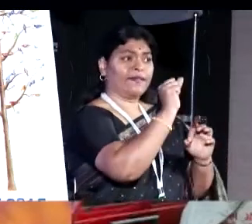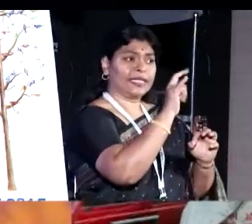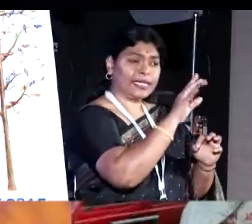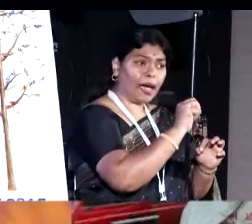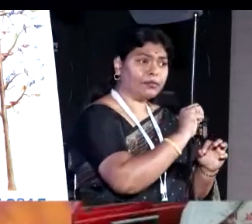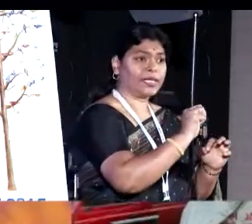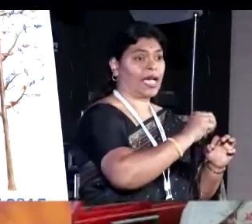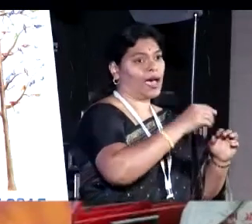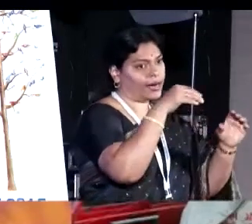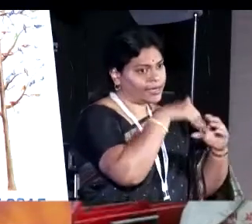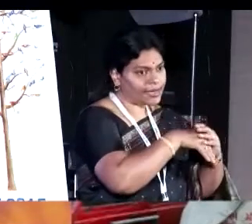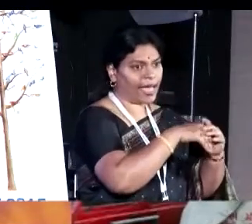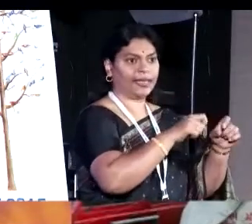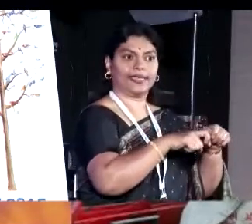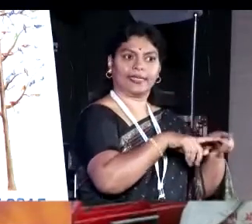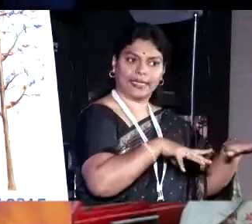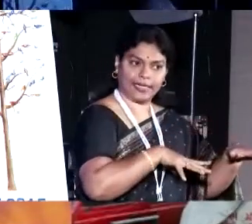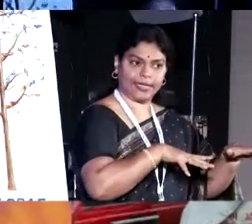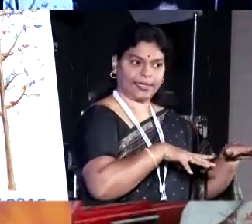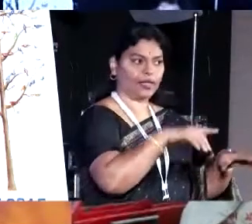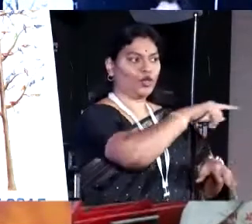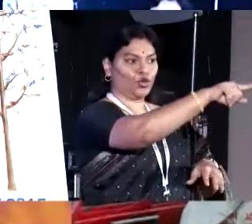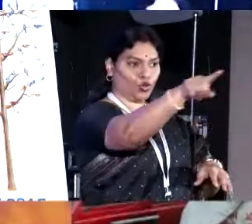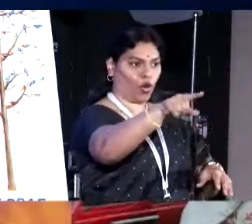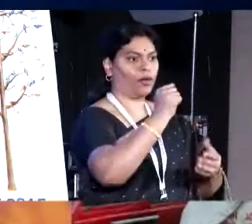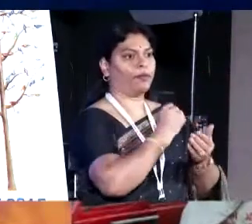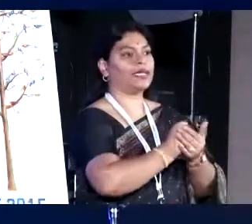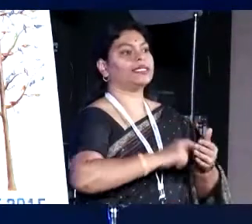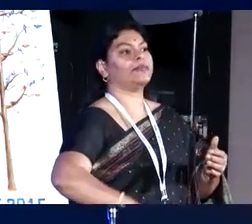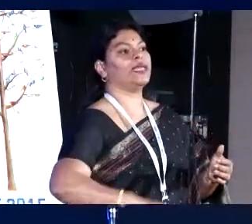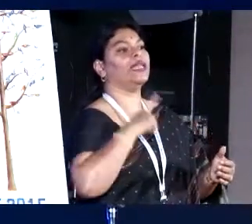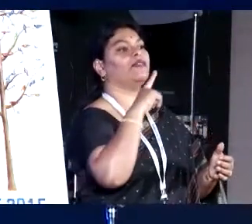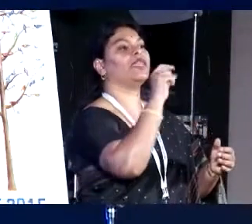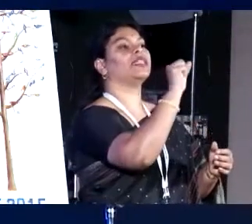of the cities, people like me and you should have gone and stayed in the slums.